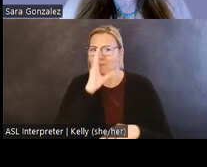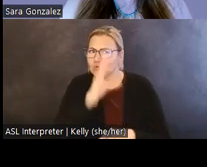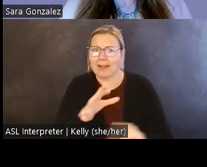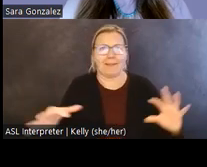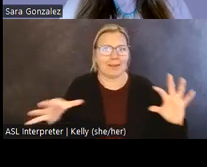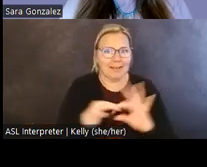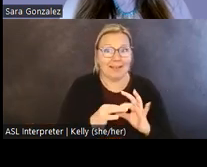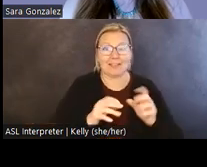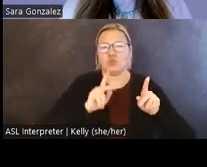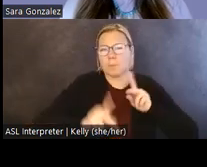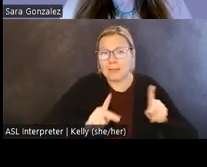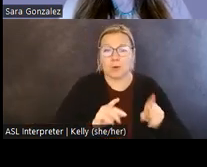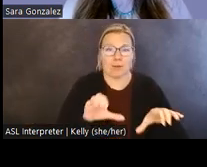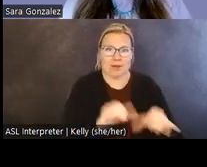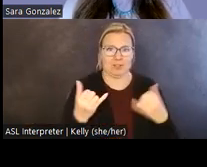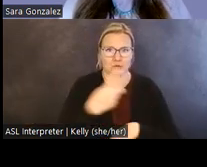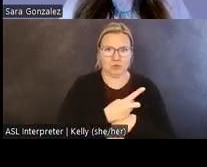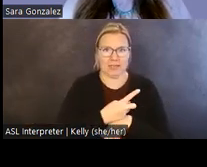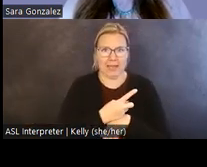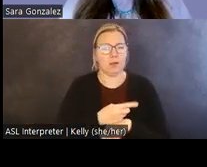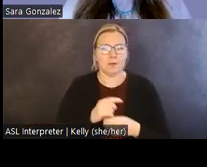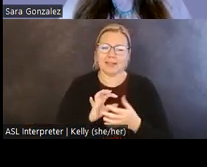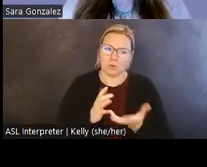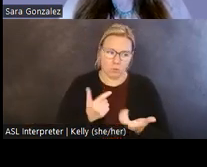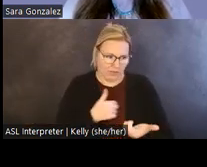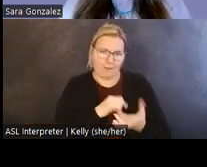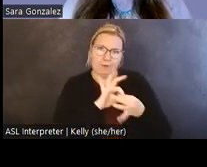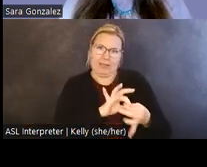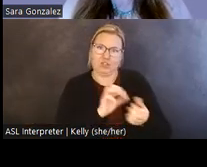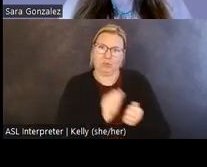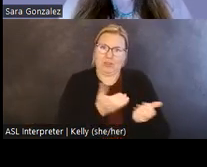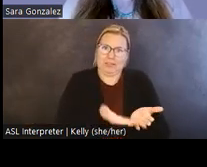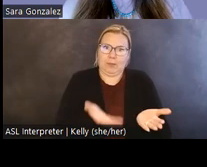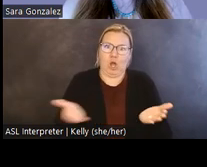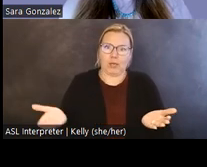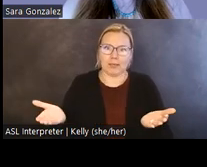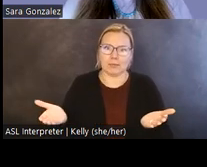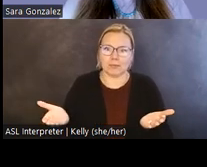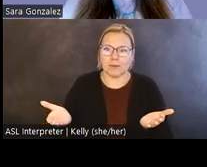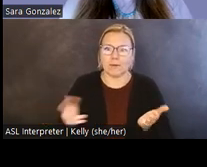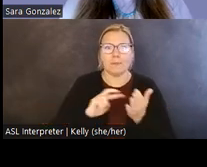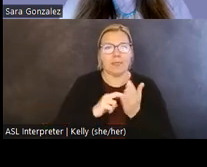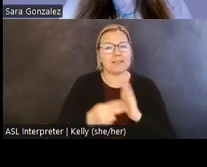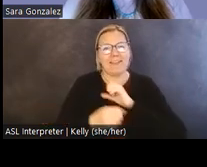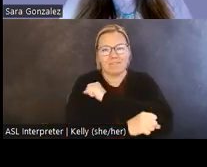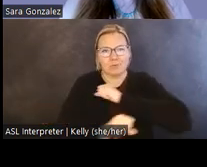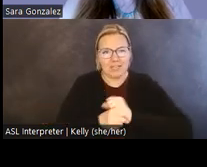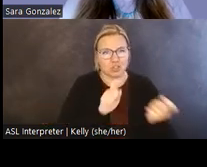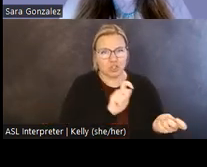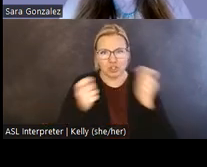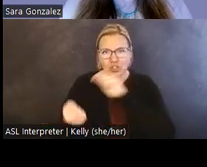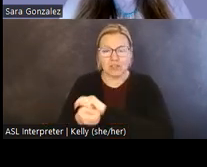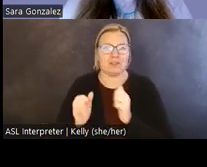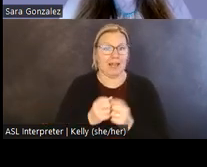practices today, we are placed in relation to these belongings. This results in a fundamental shift in how we see and